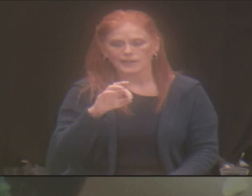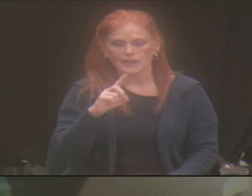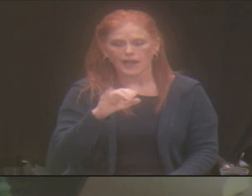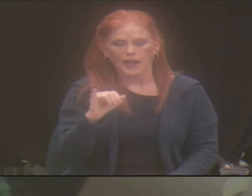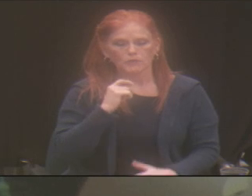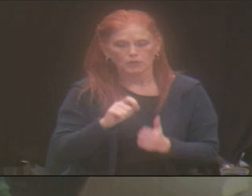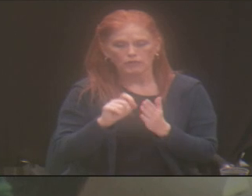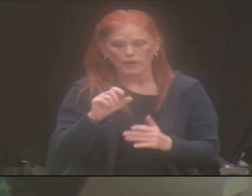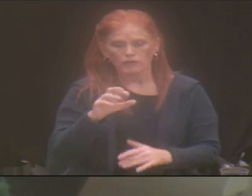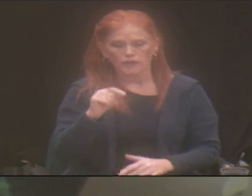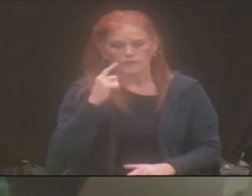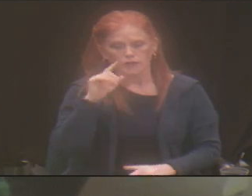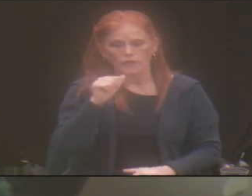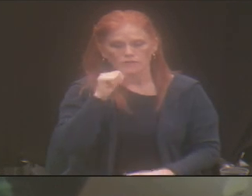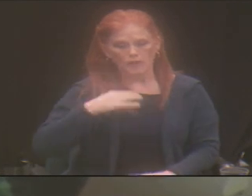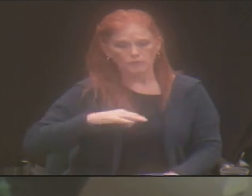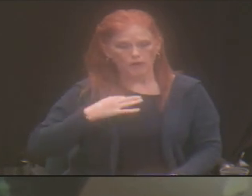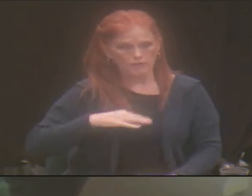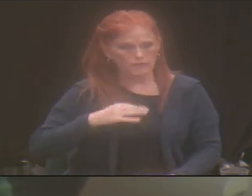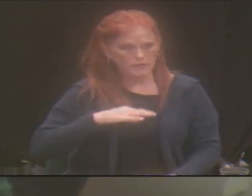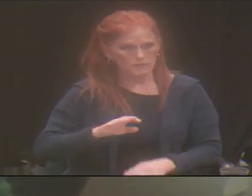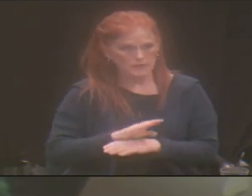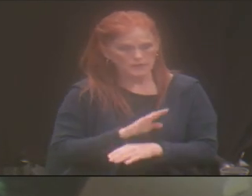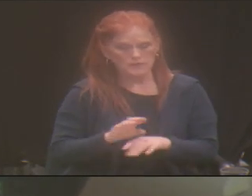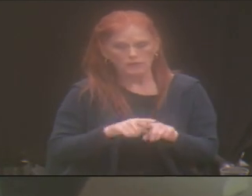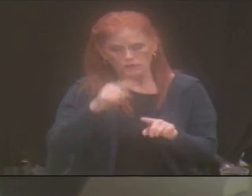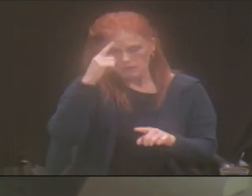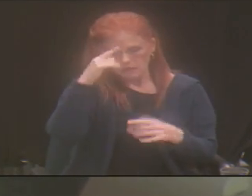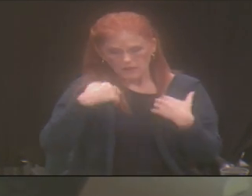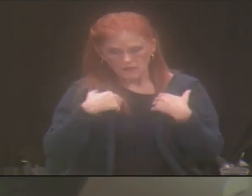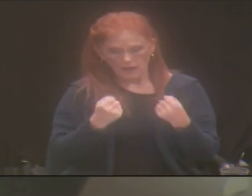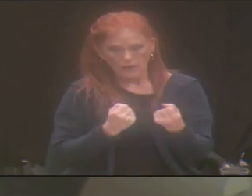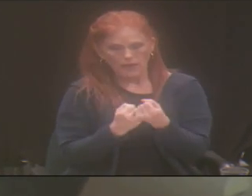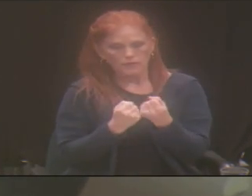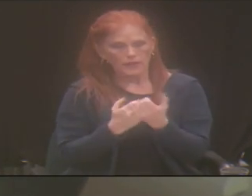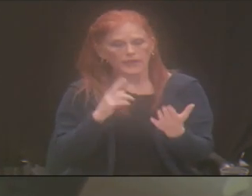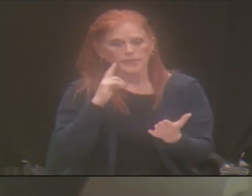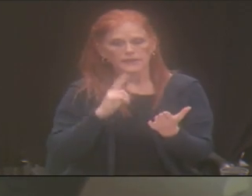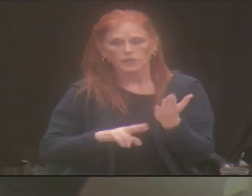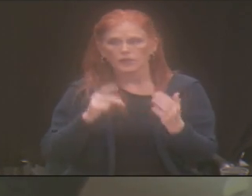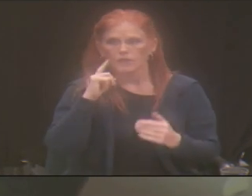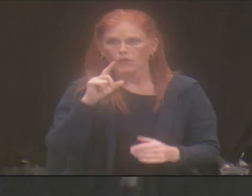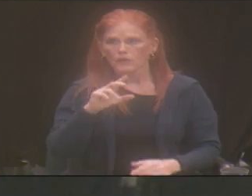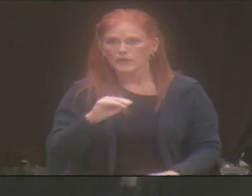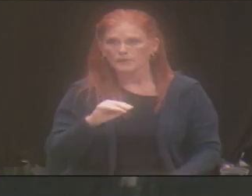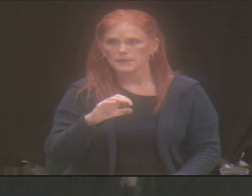nonprofits. And I'm a mental health advocate and secretary of the commission.